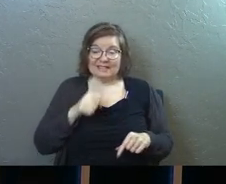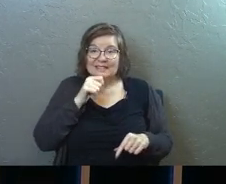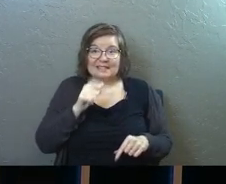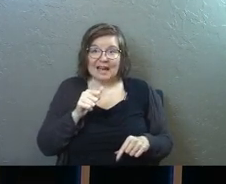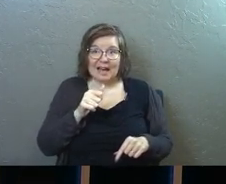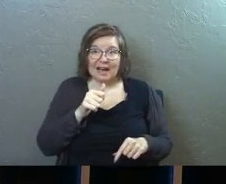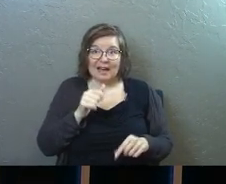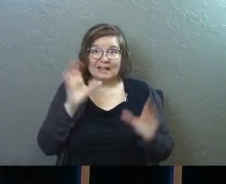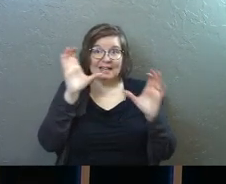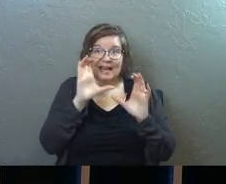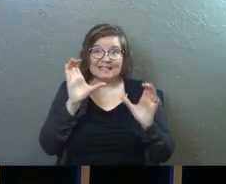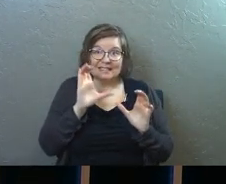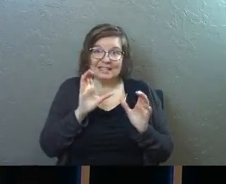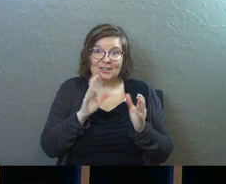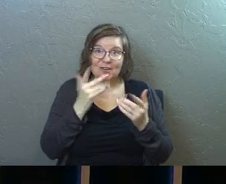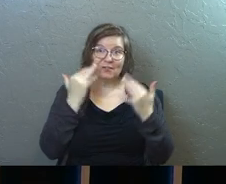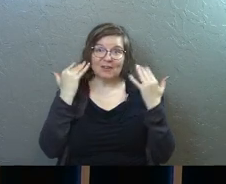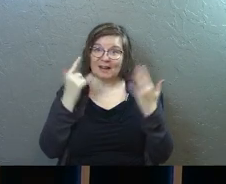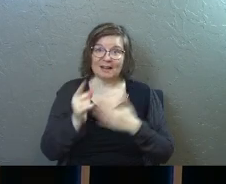is not a secret sensitive moment.